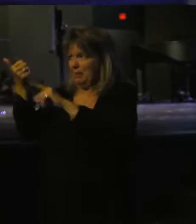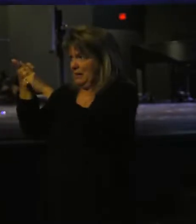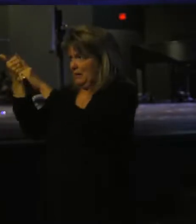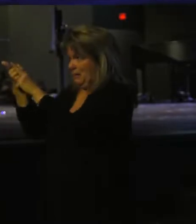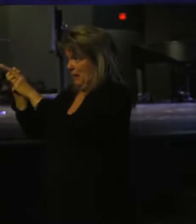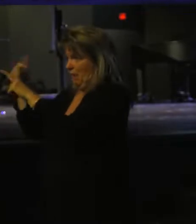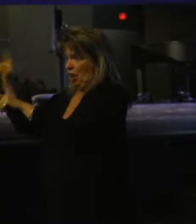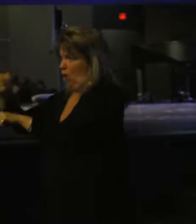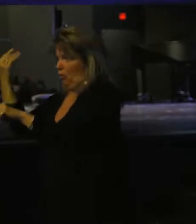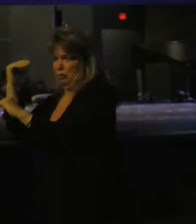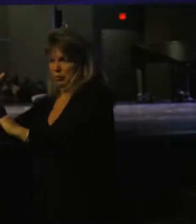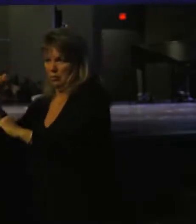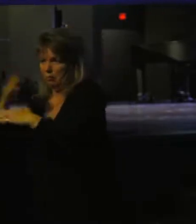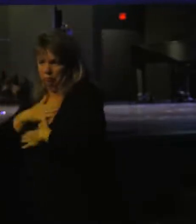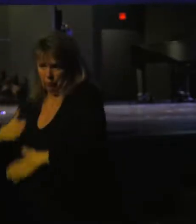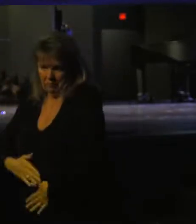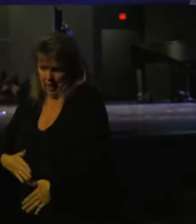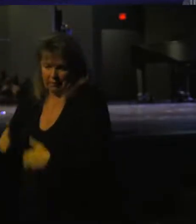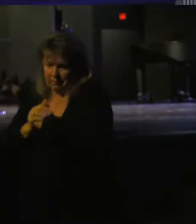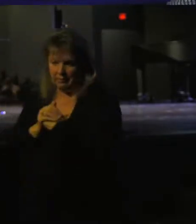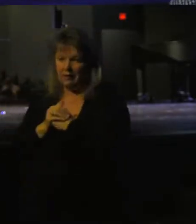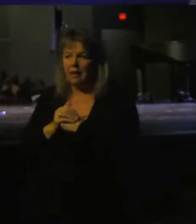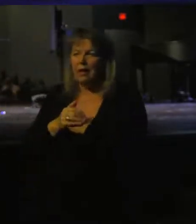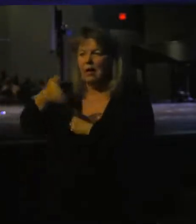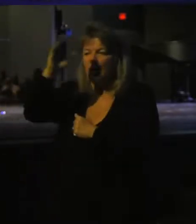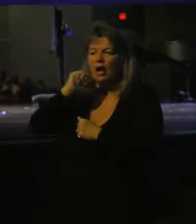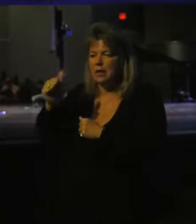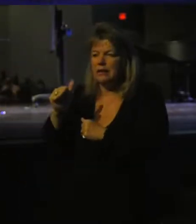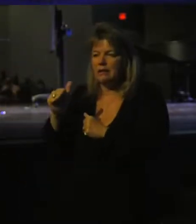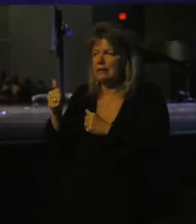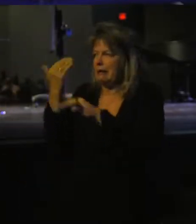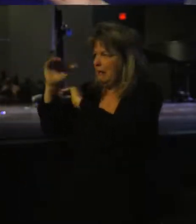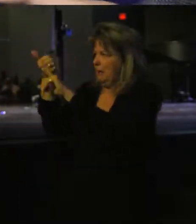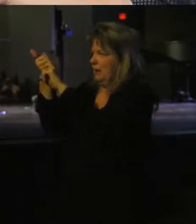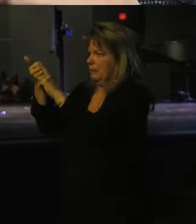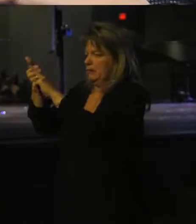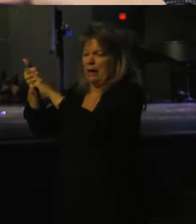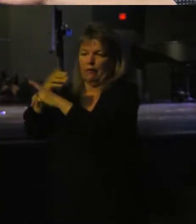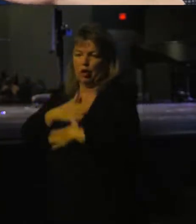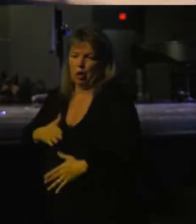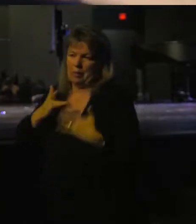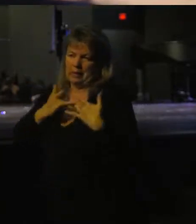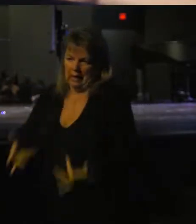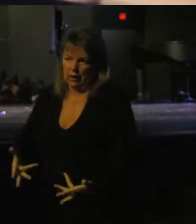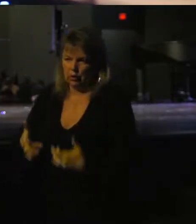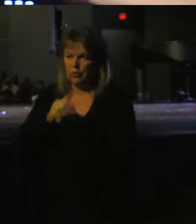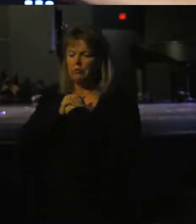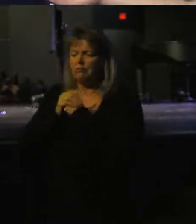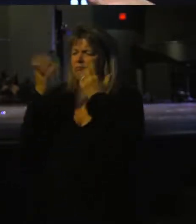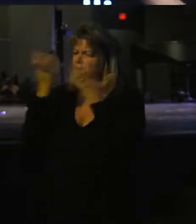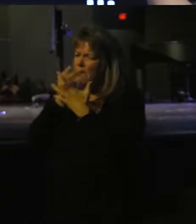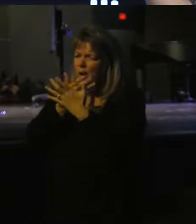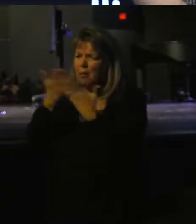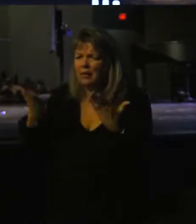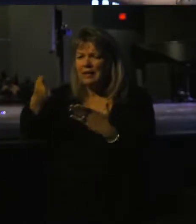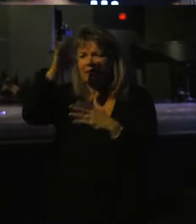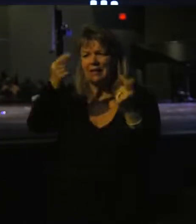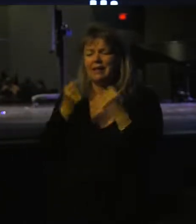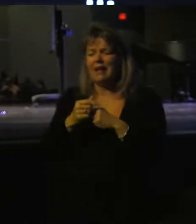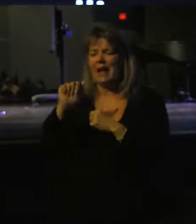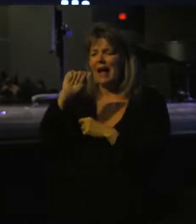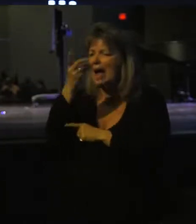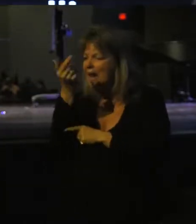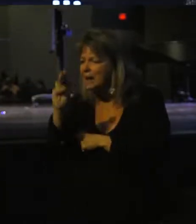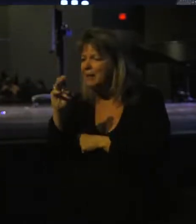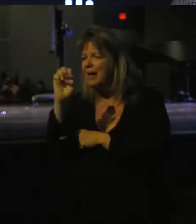to humanity? We don't have a God that limits himself to human nature. Look at all the incredible things God did. Think about Adam and